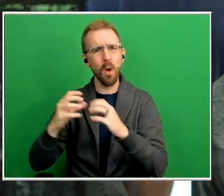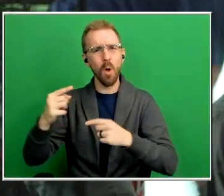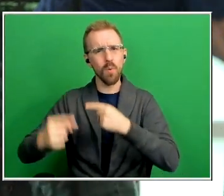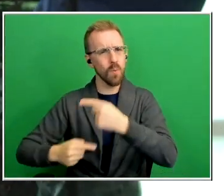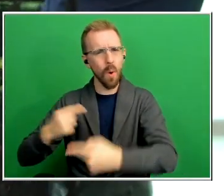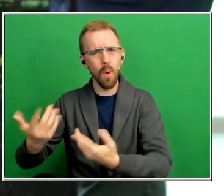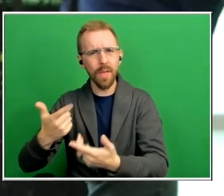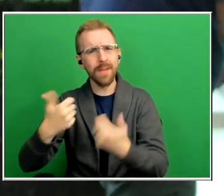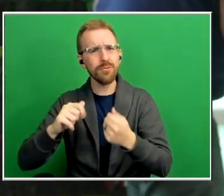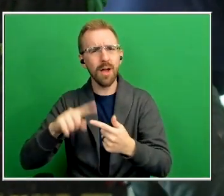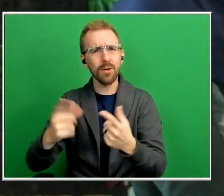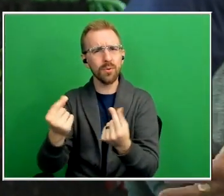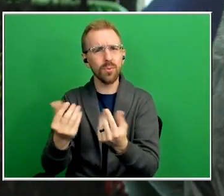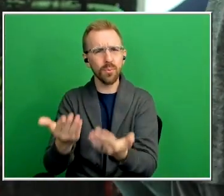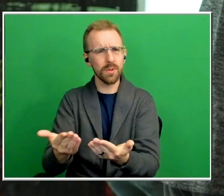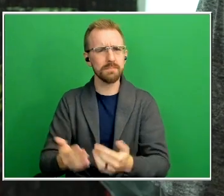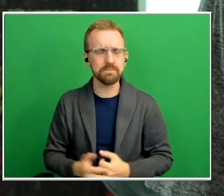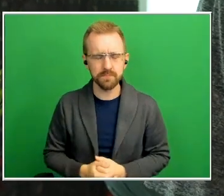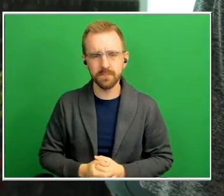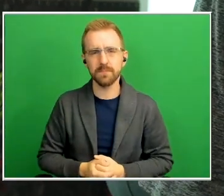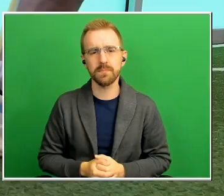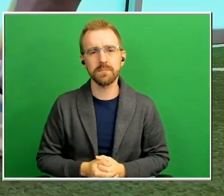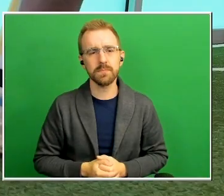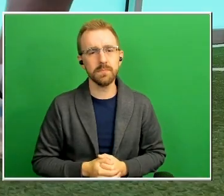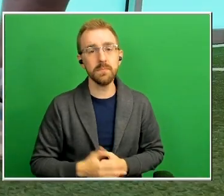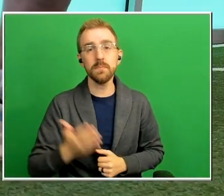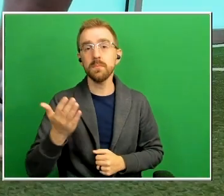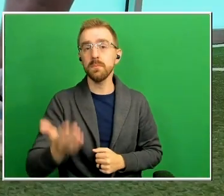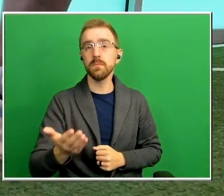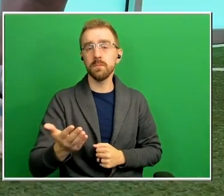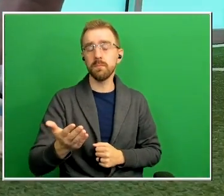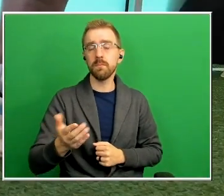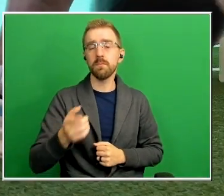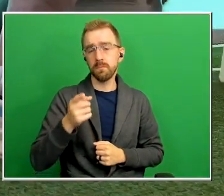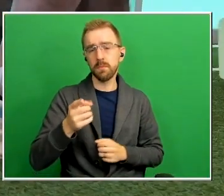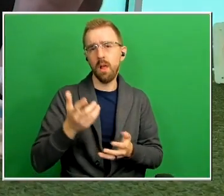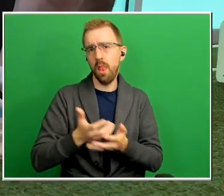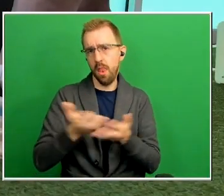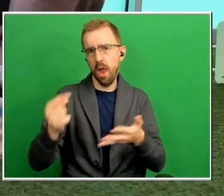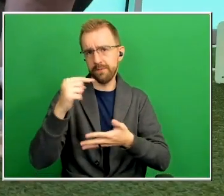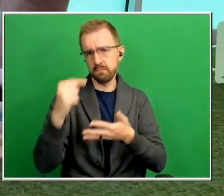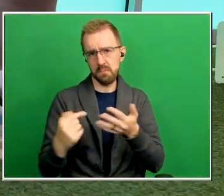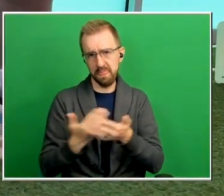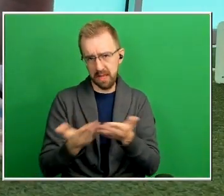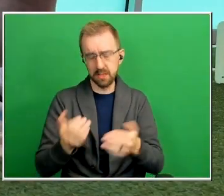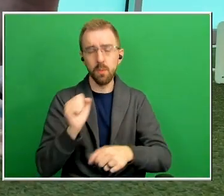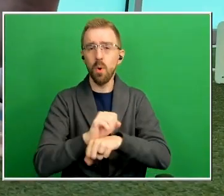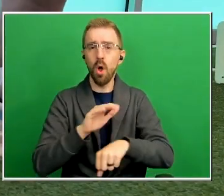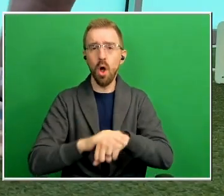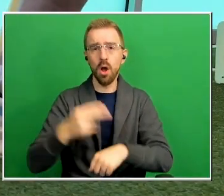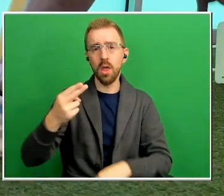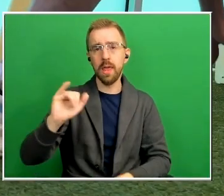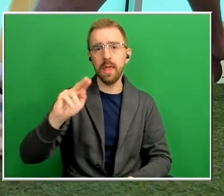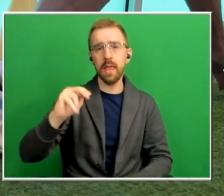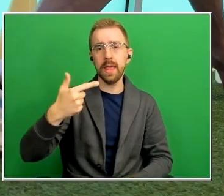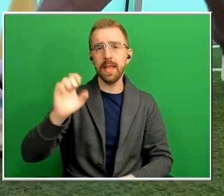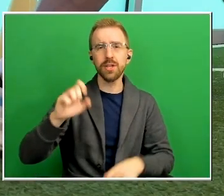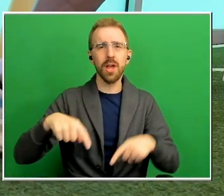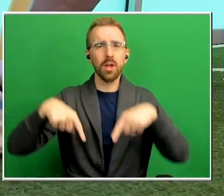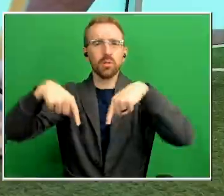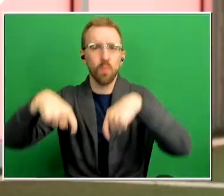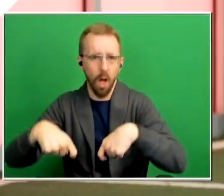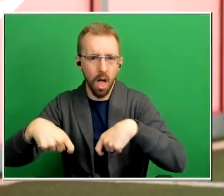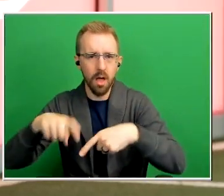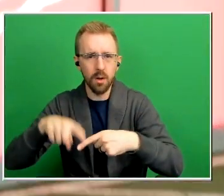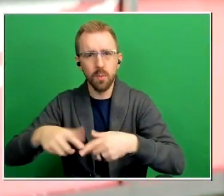so it's a a lot of things there they're working on hinging or squatting to pick that medicine ball up they're